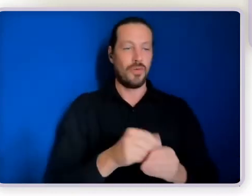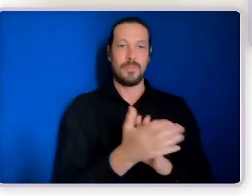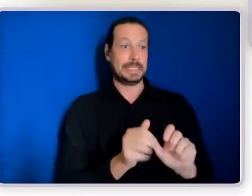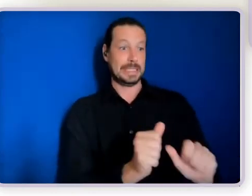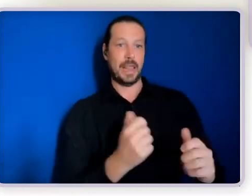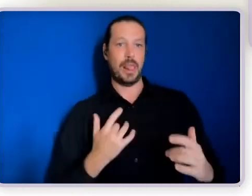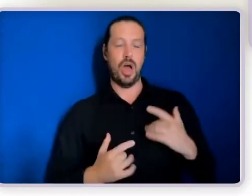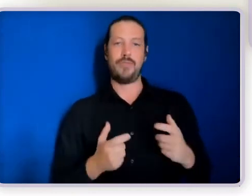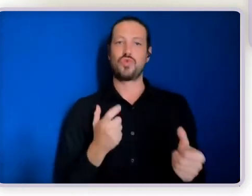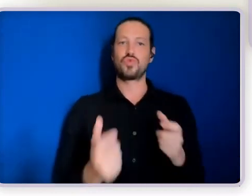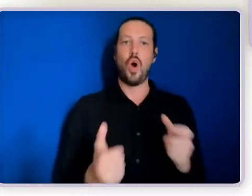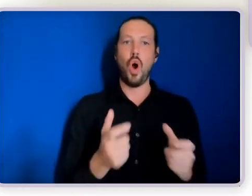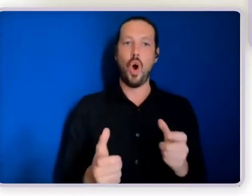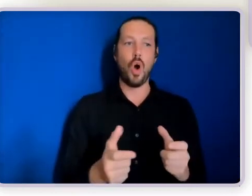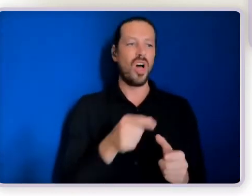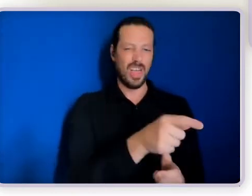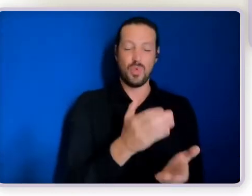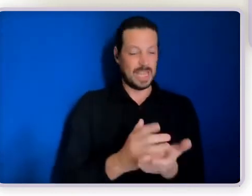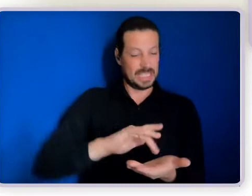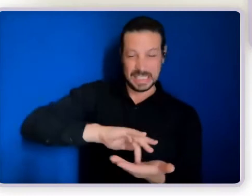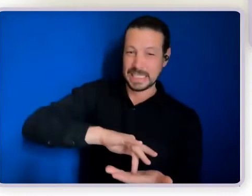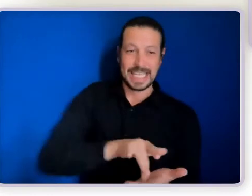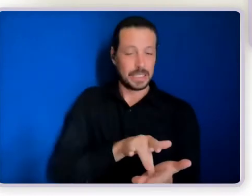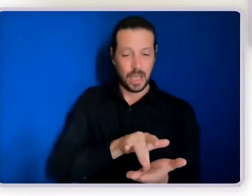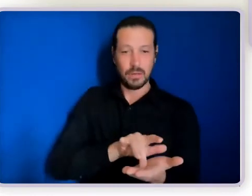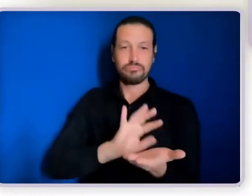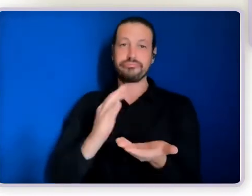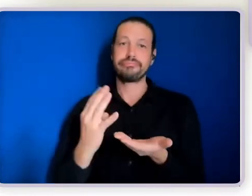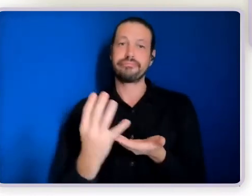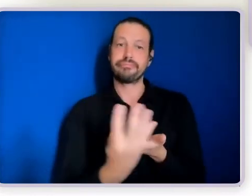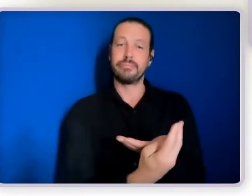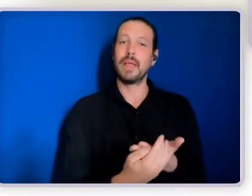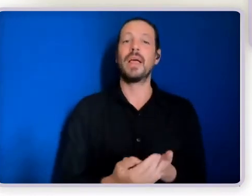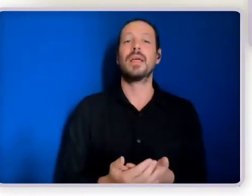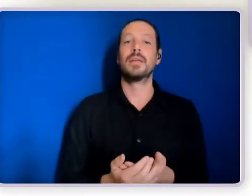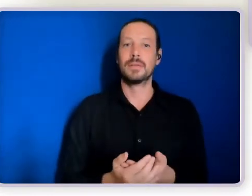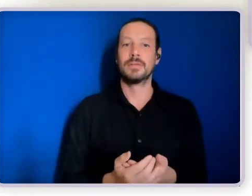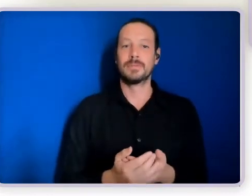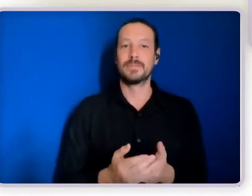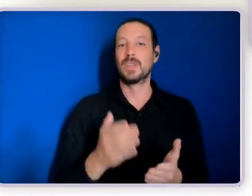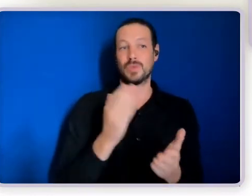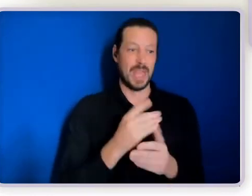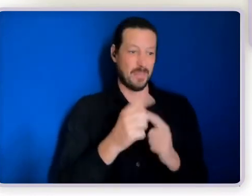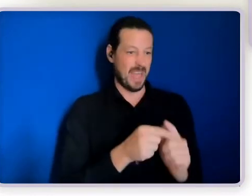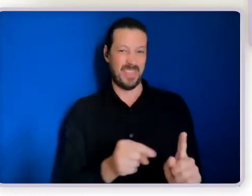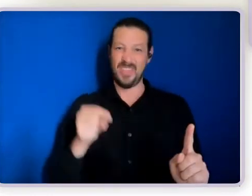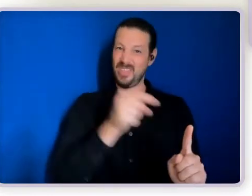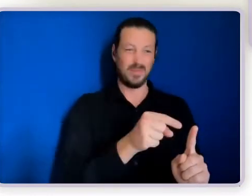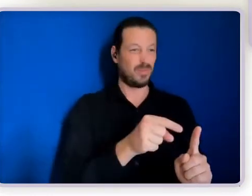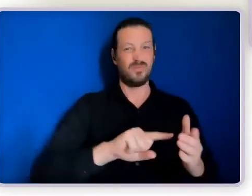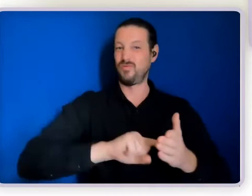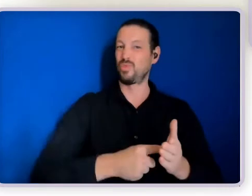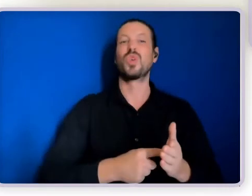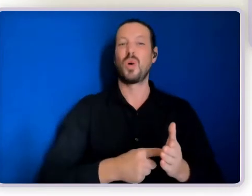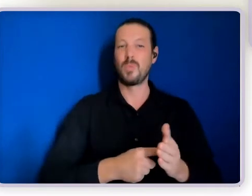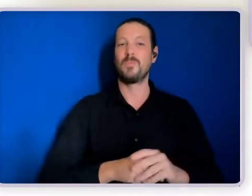centre of everything. When you have a circle of support, it's all about you, that person at the centre of that circle.